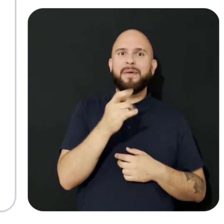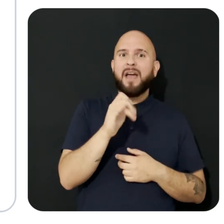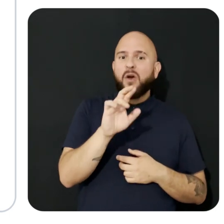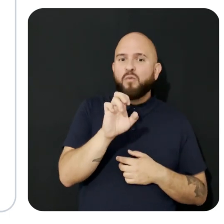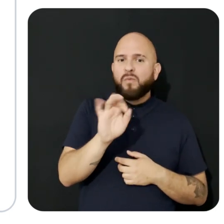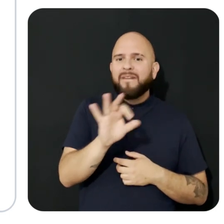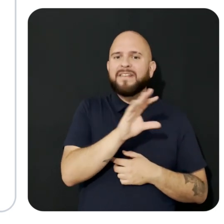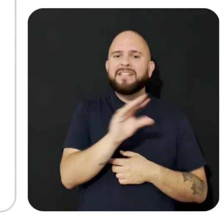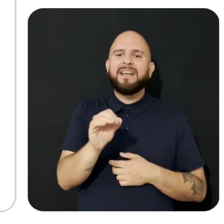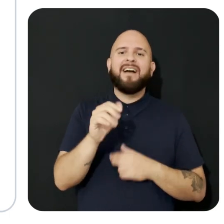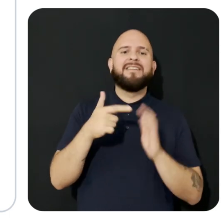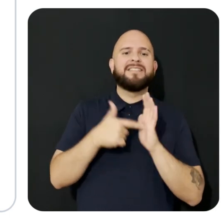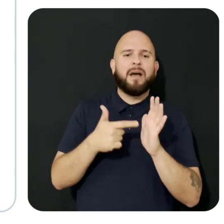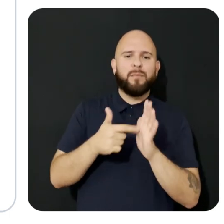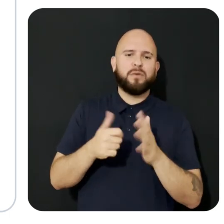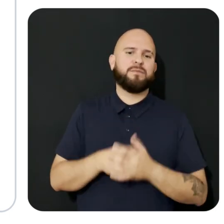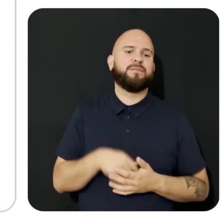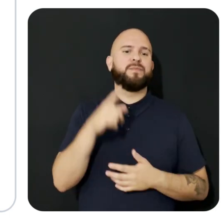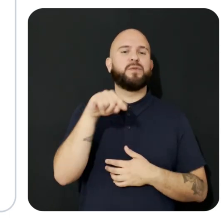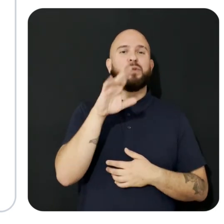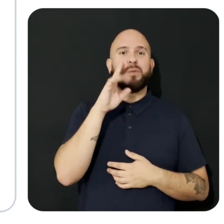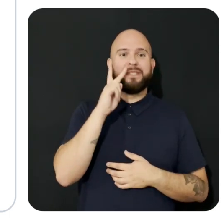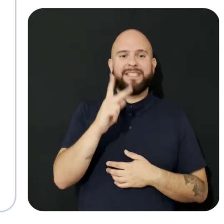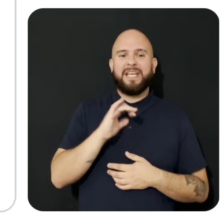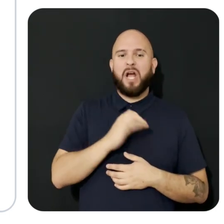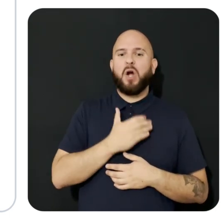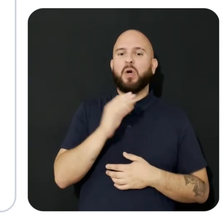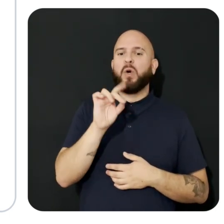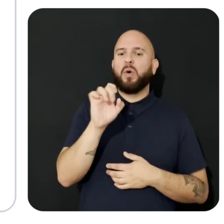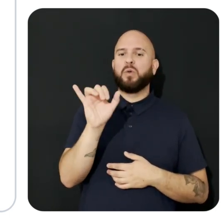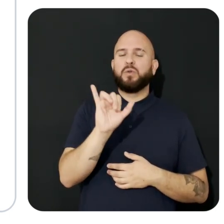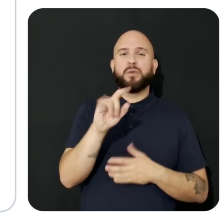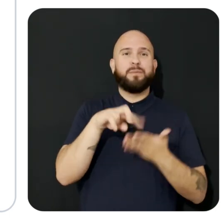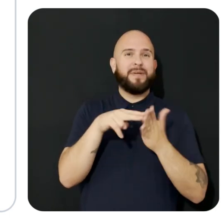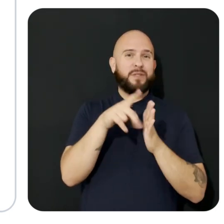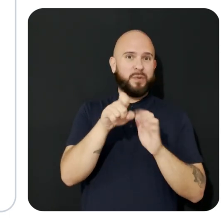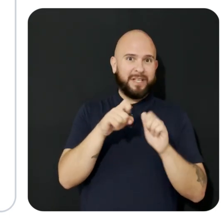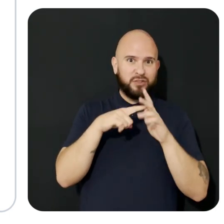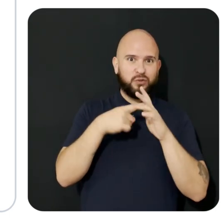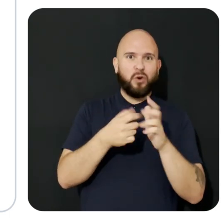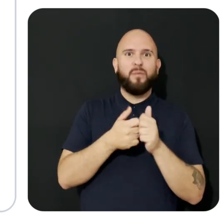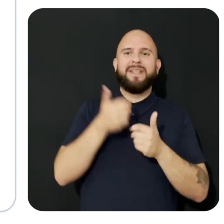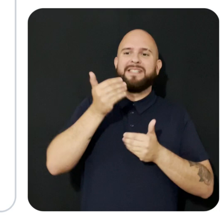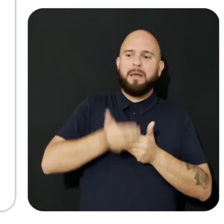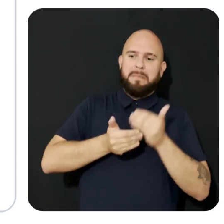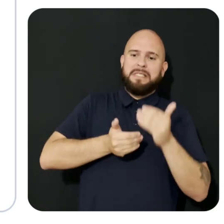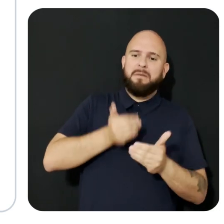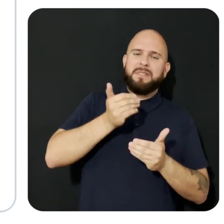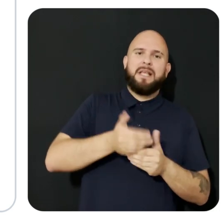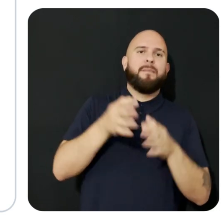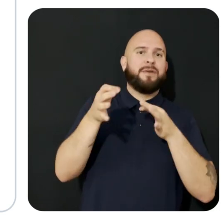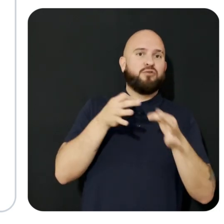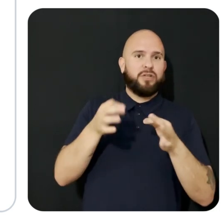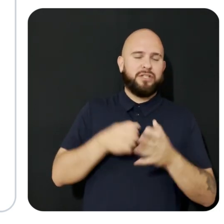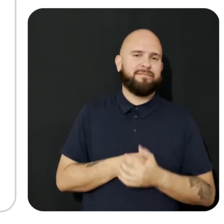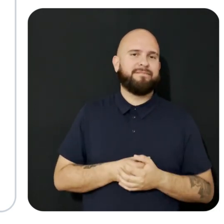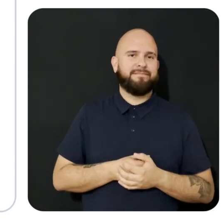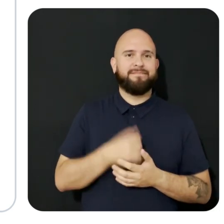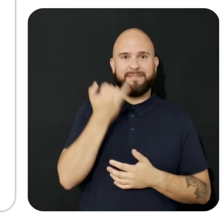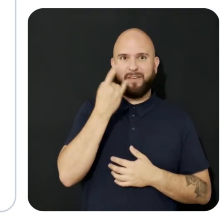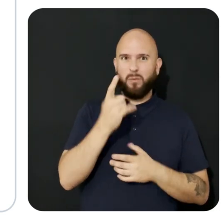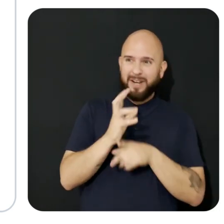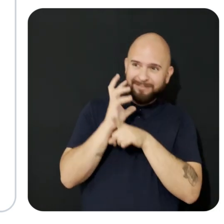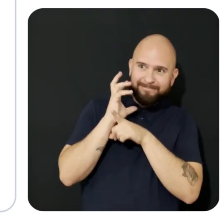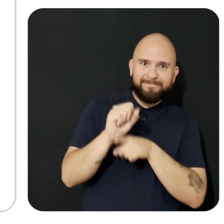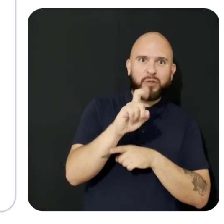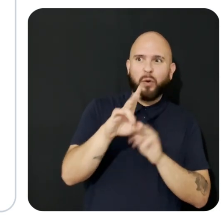You'll also find our code labs to help you get started with step-by-step instructions. To accelerate your Meta Spatial SDK